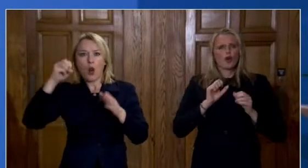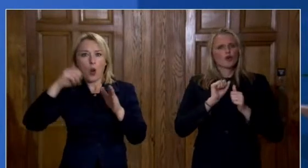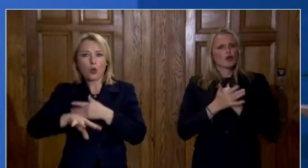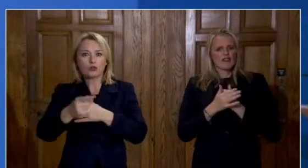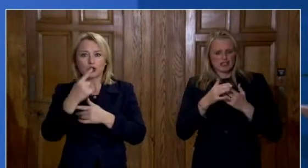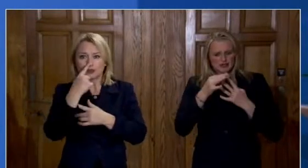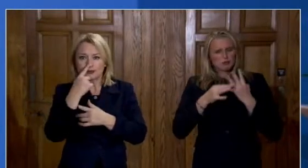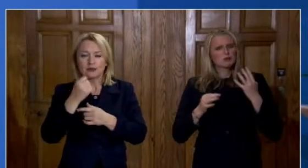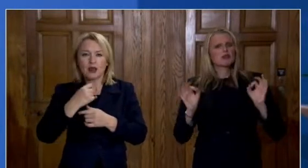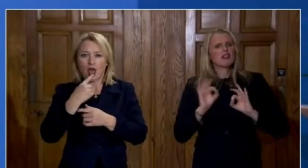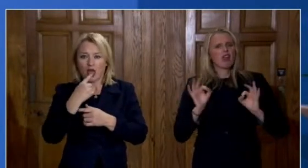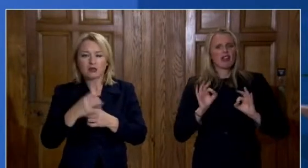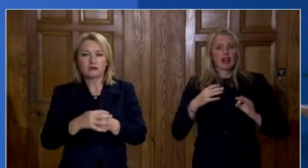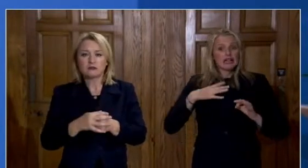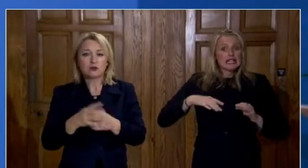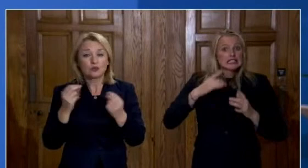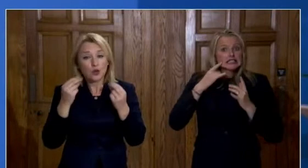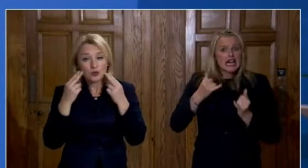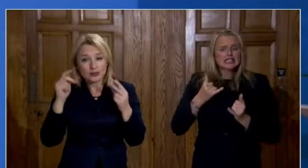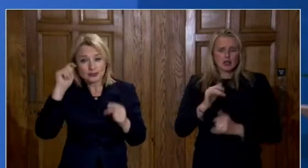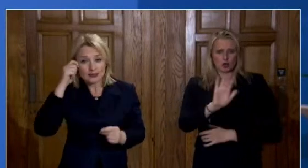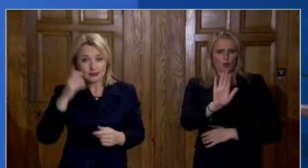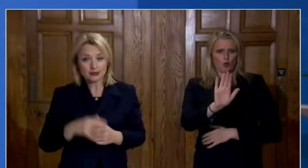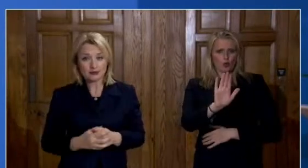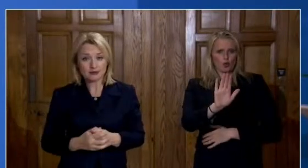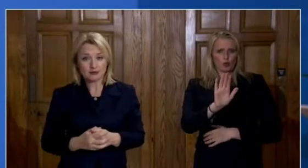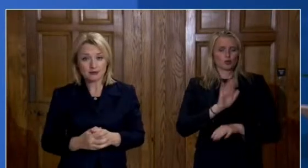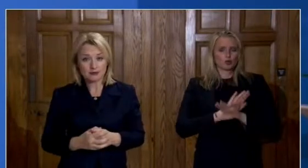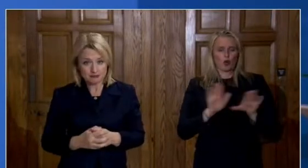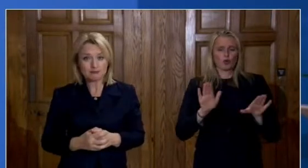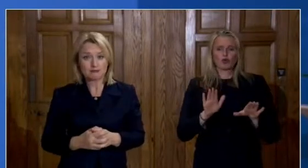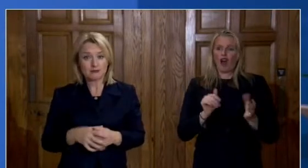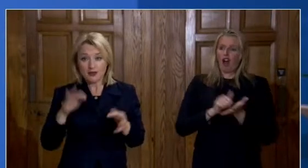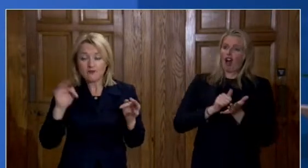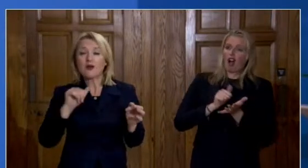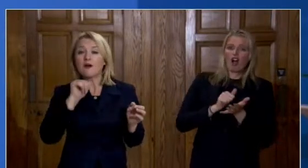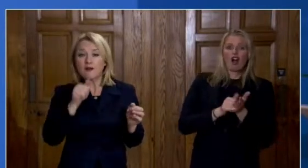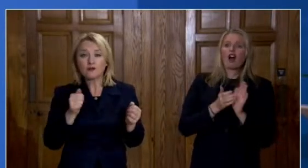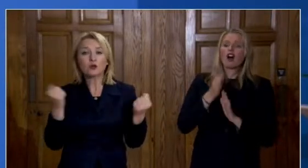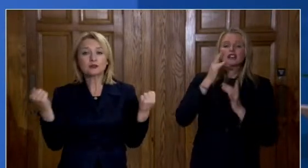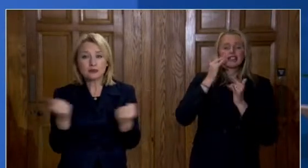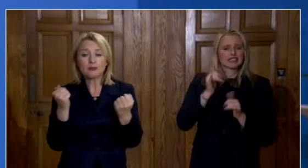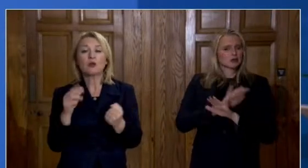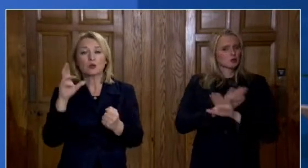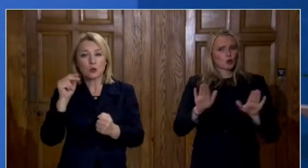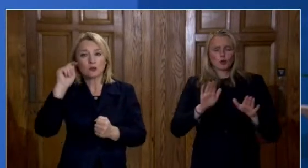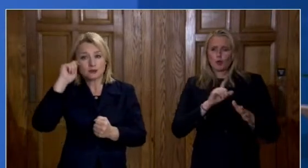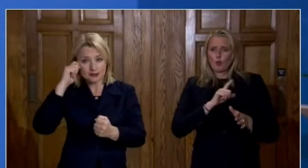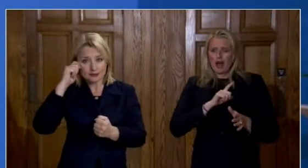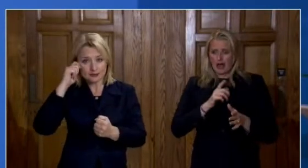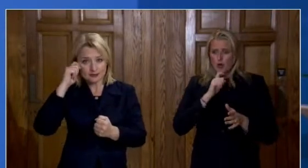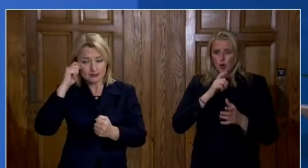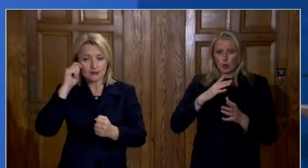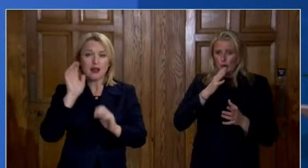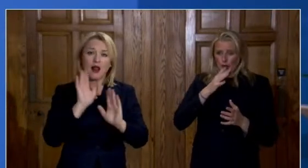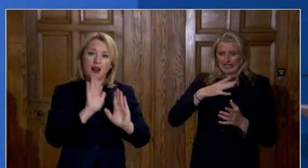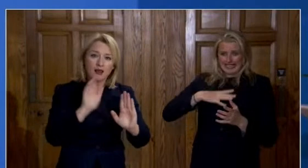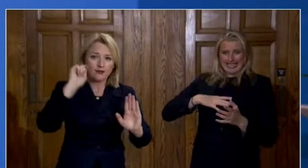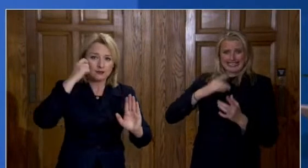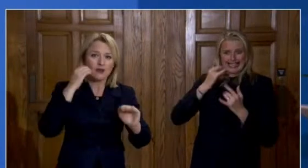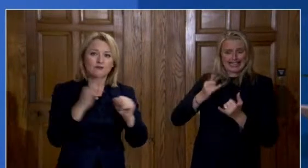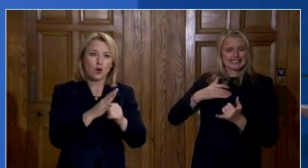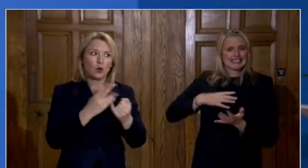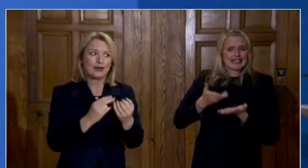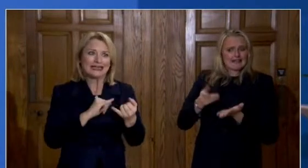shouldn't do so in order to maximise availability of testing in the system to those who really need it.